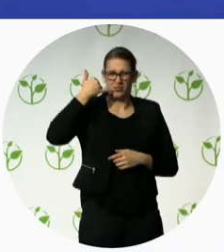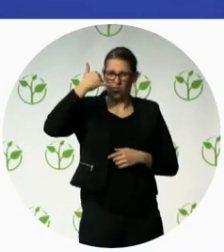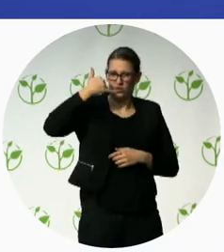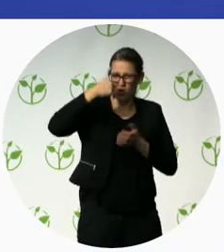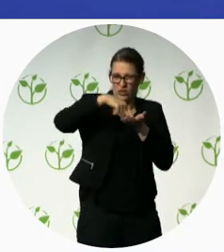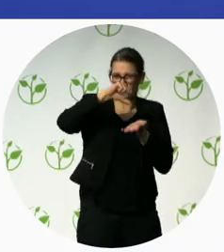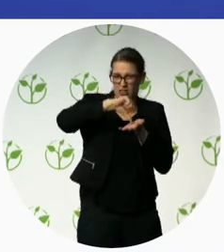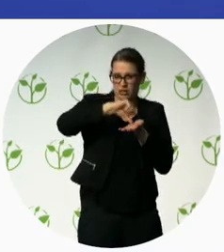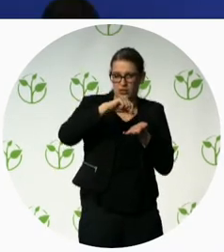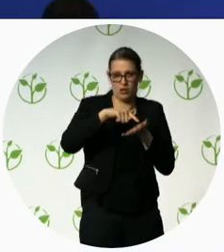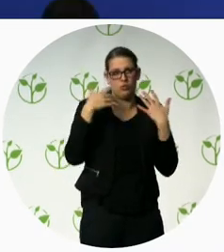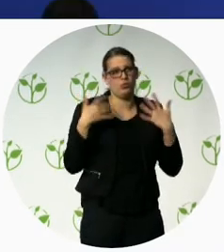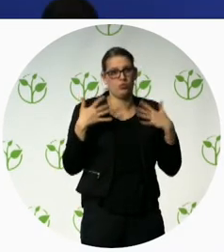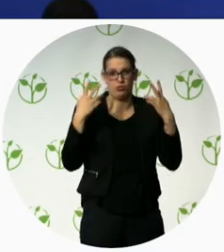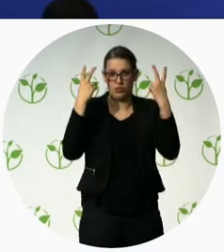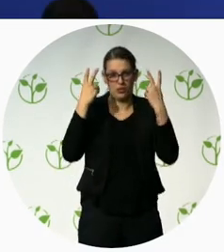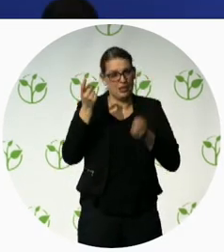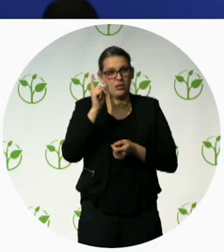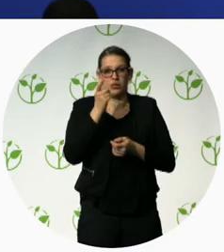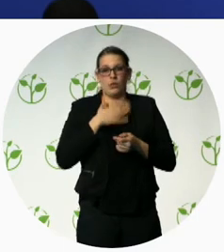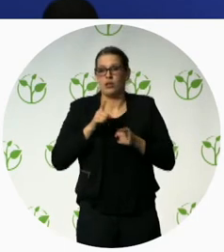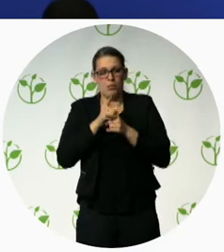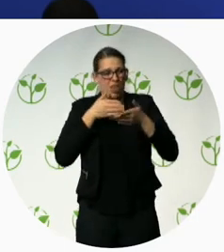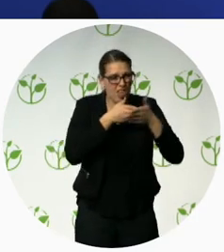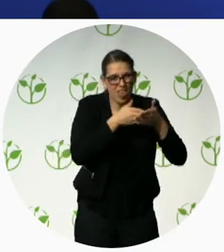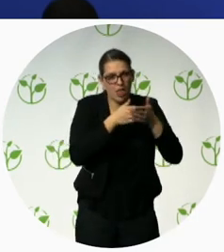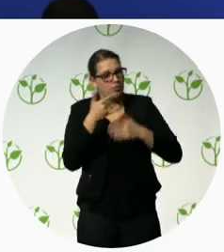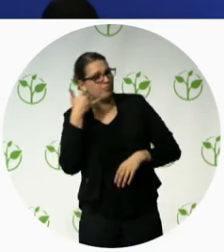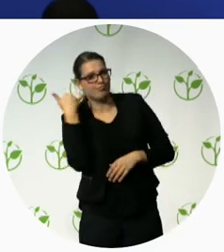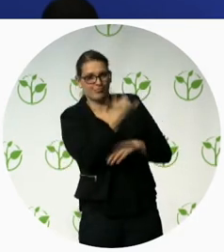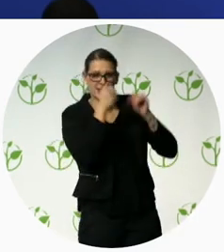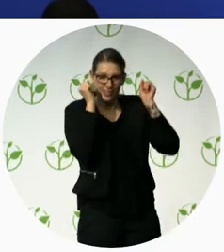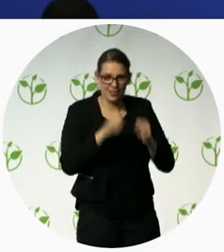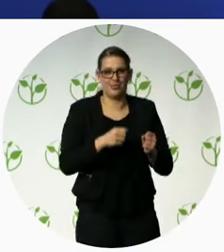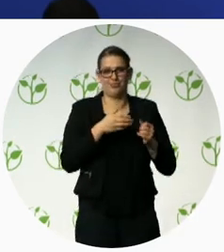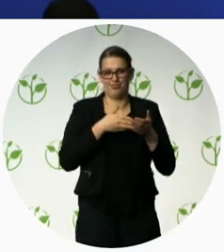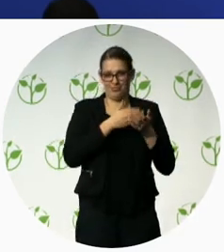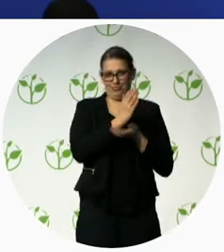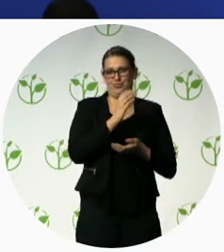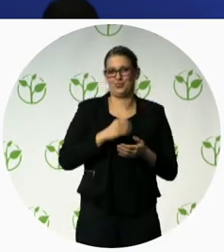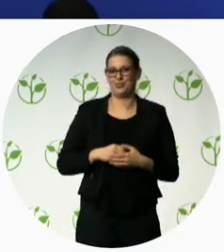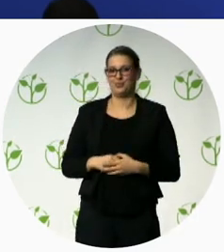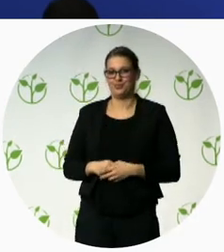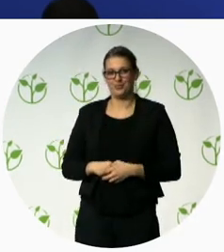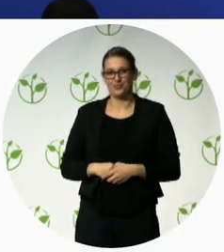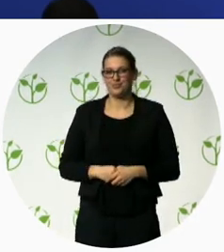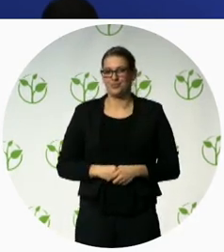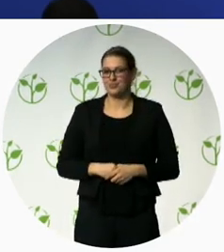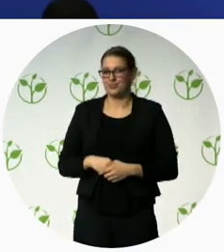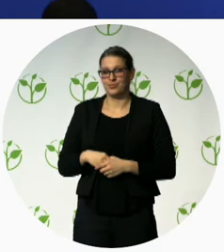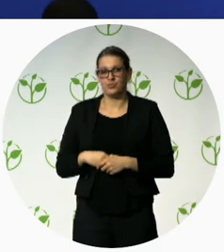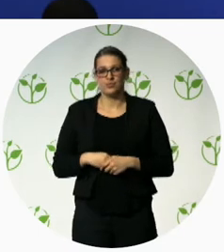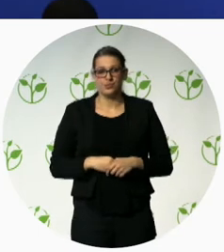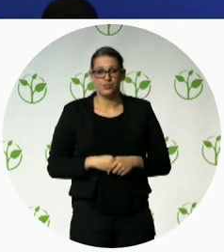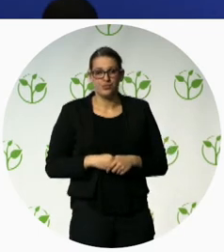it earlier. So for those who may not be utilizing a call center but other outreach approaches, whether